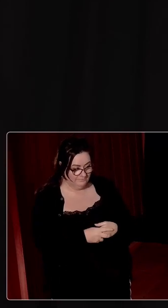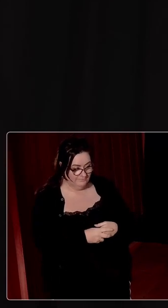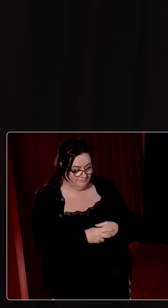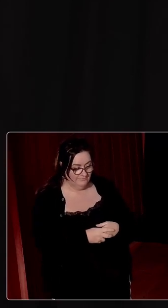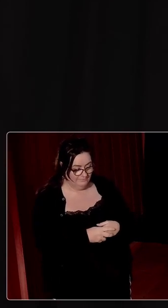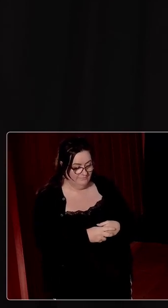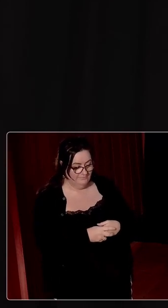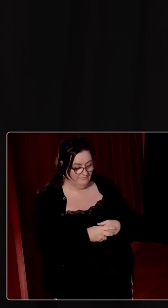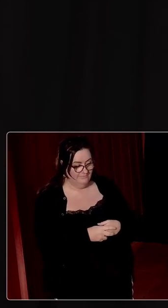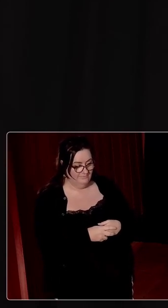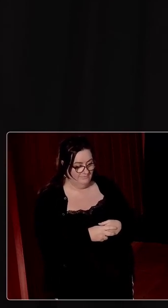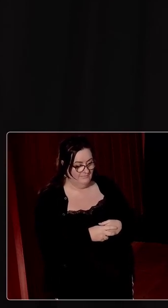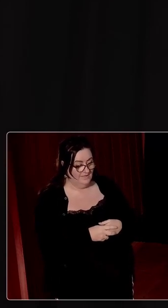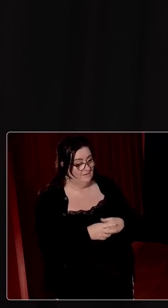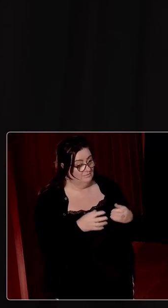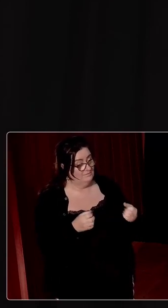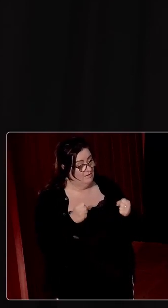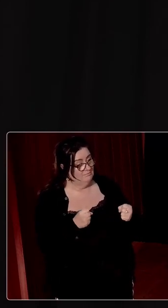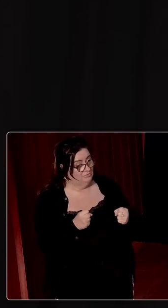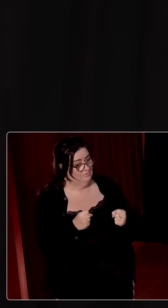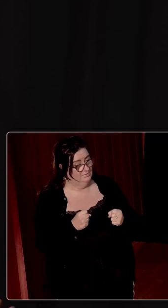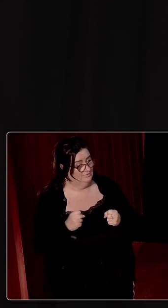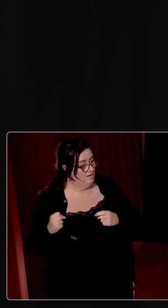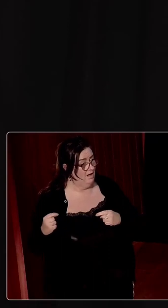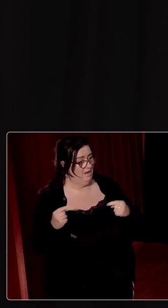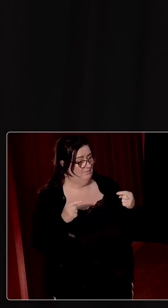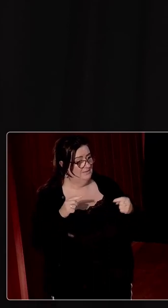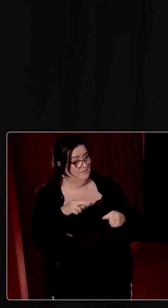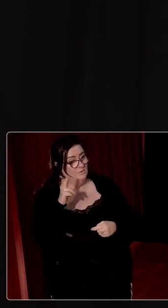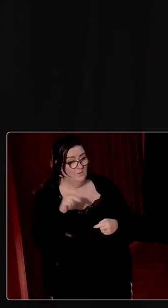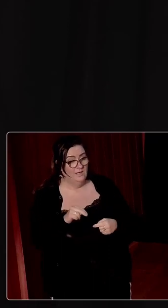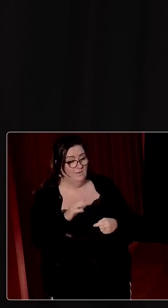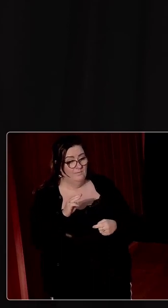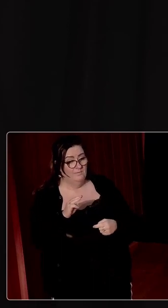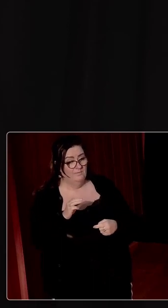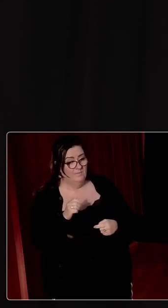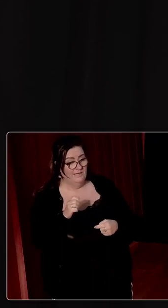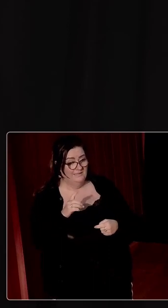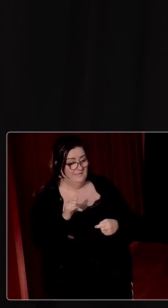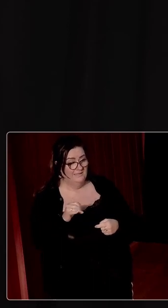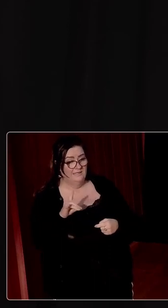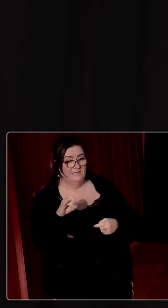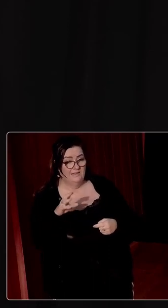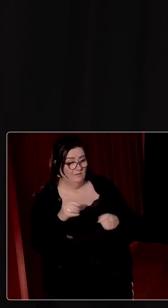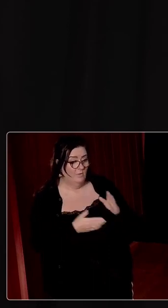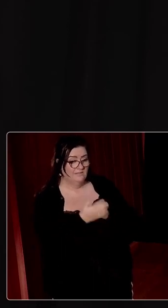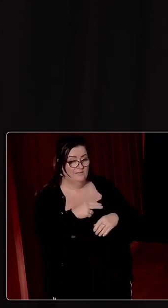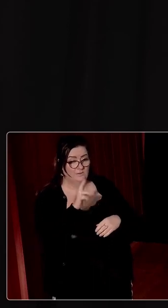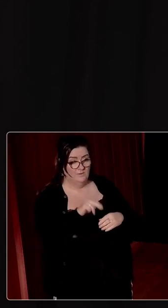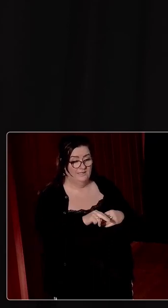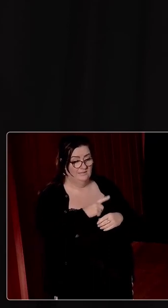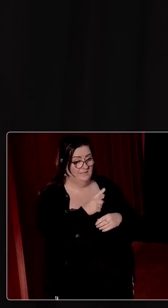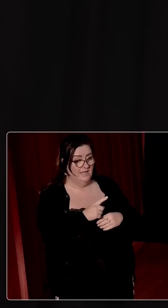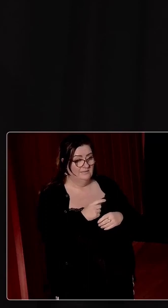And against very, very strong British opposition at the UN, I mean, when Paddy Hillary went to the UN. He was basically,